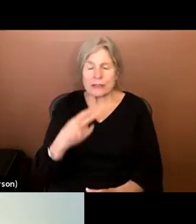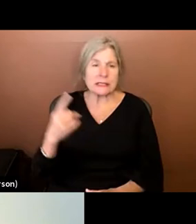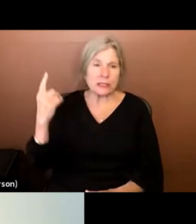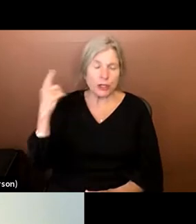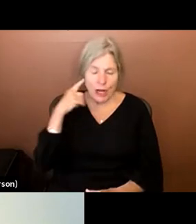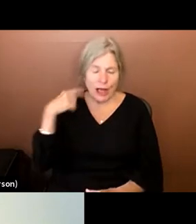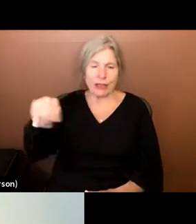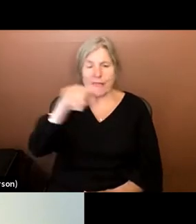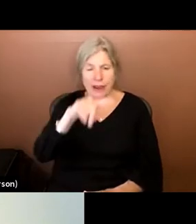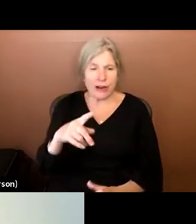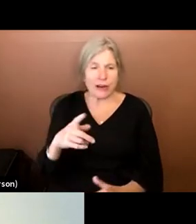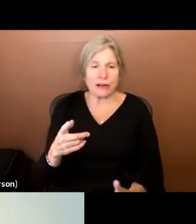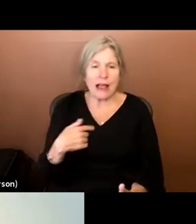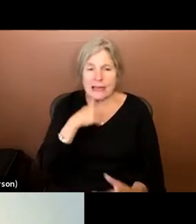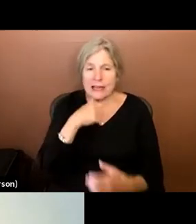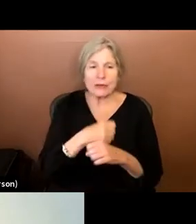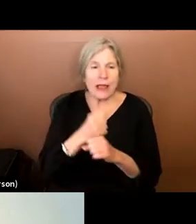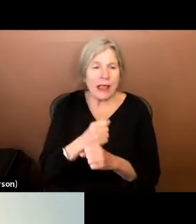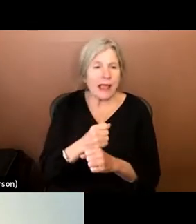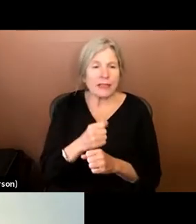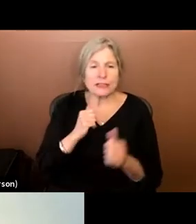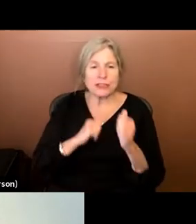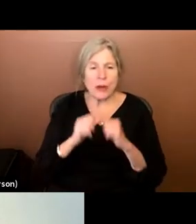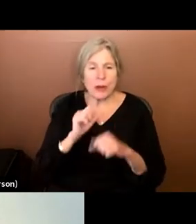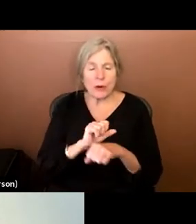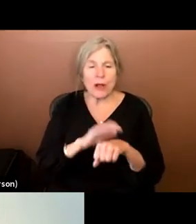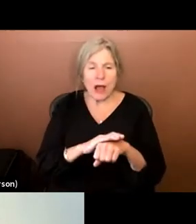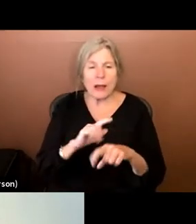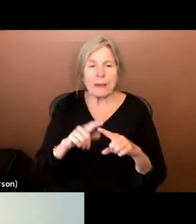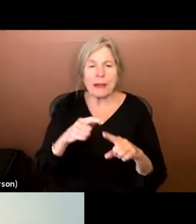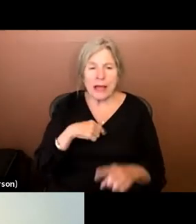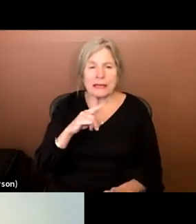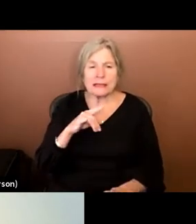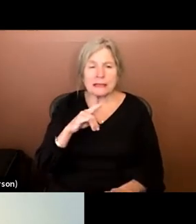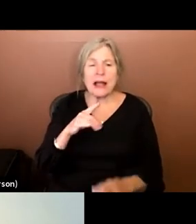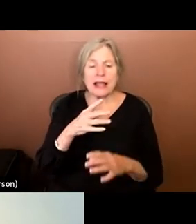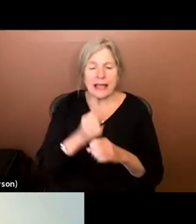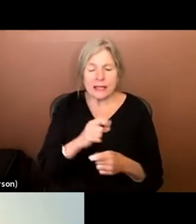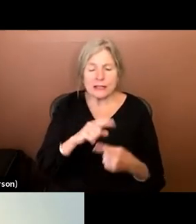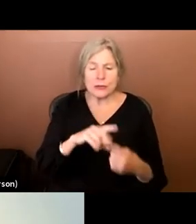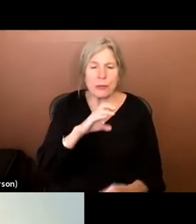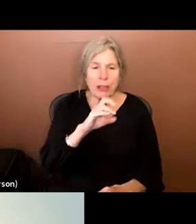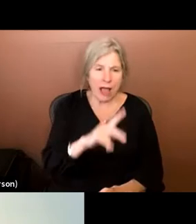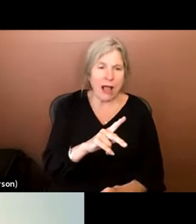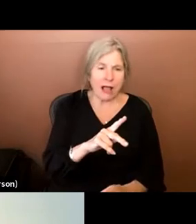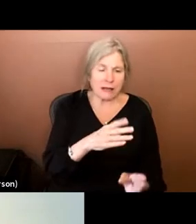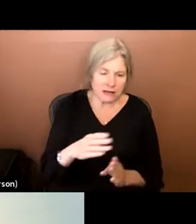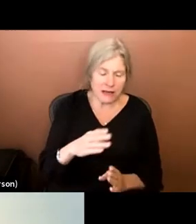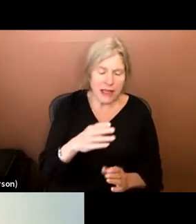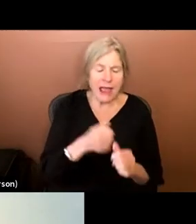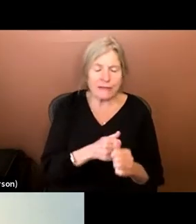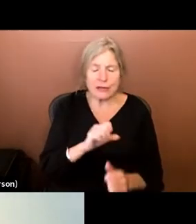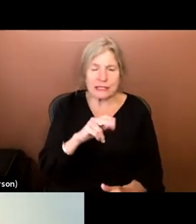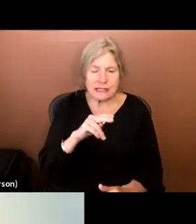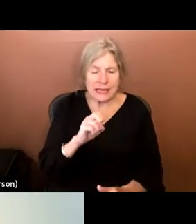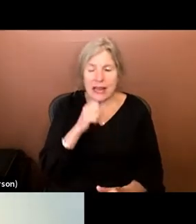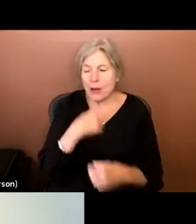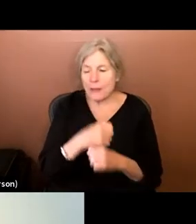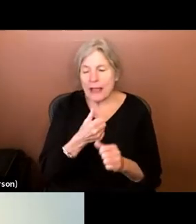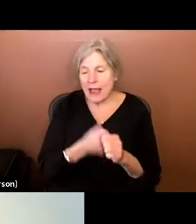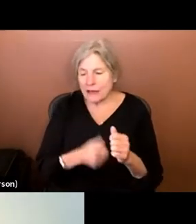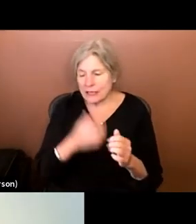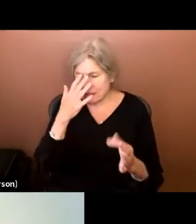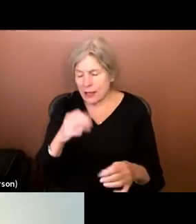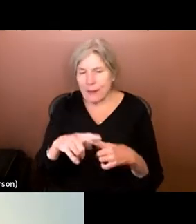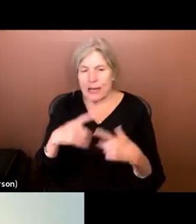I didn't create my show that I work on, but I get to block every scene in our show. I don't make every decision, but I